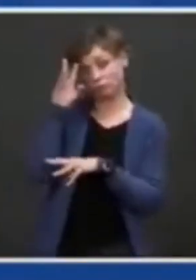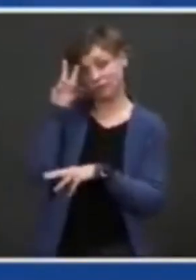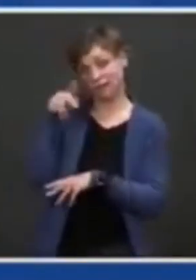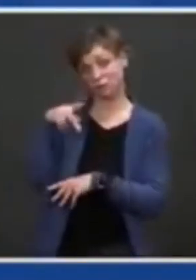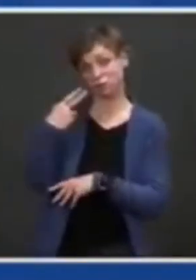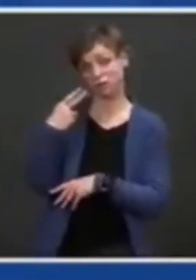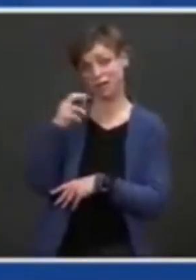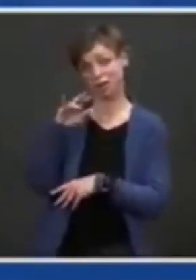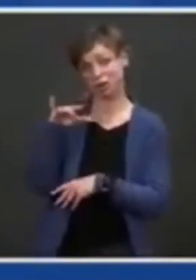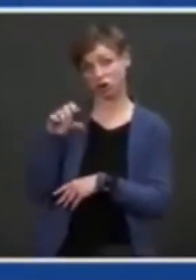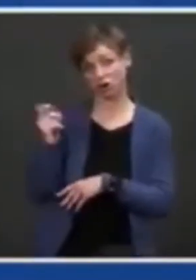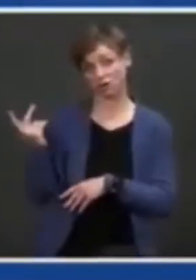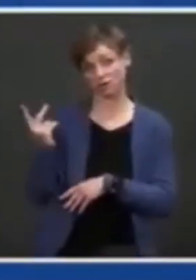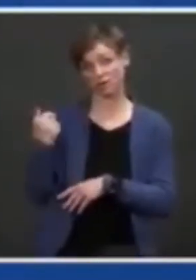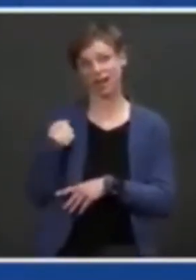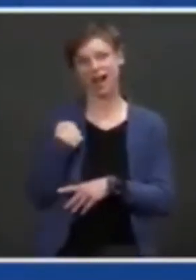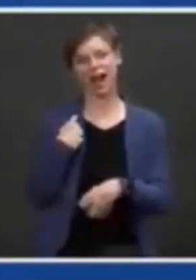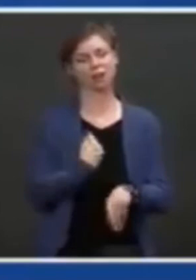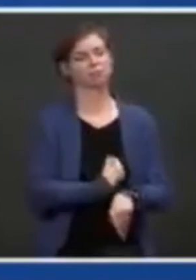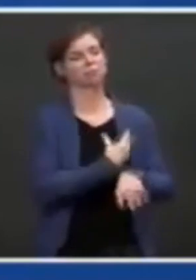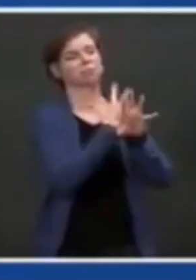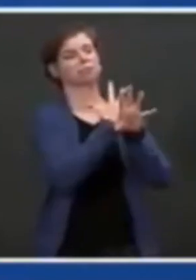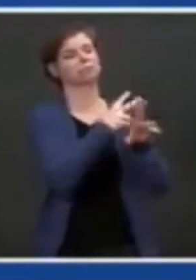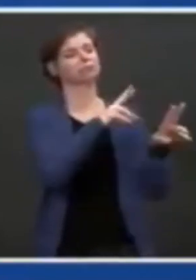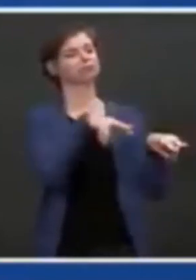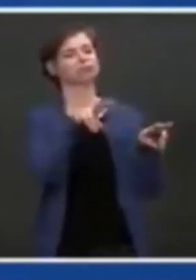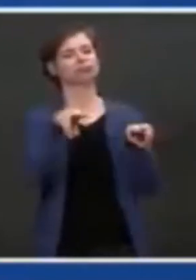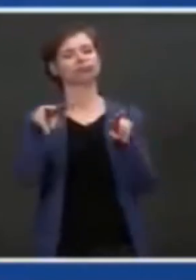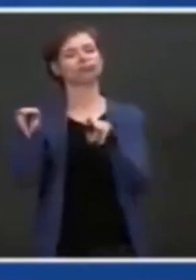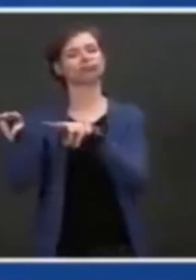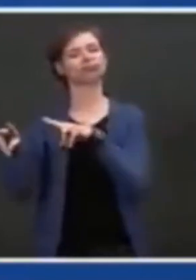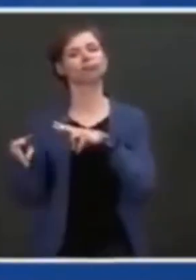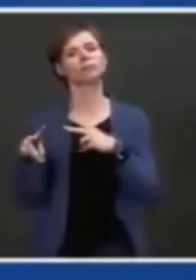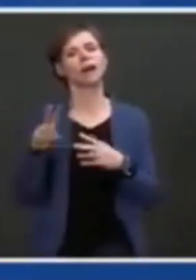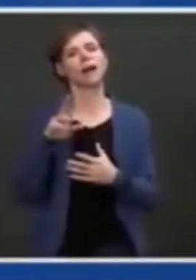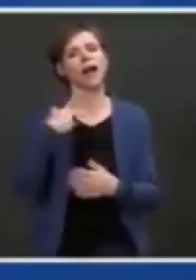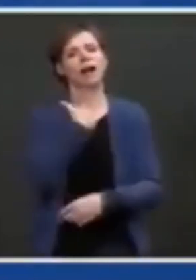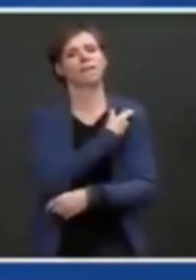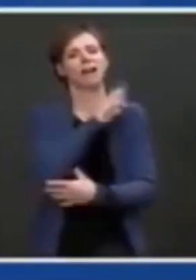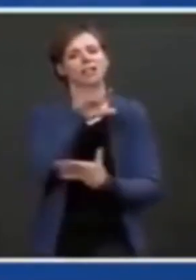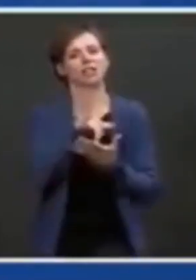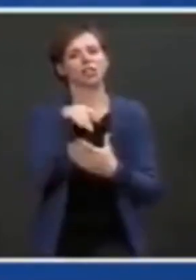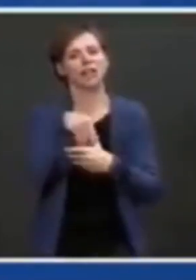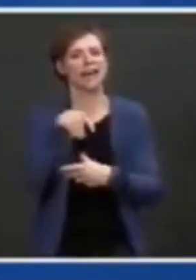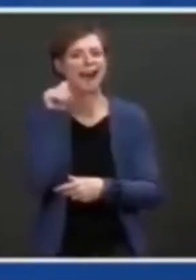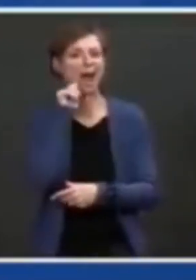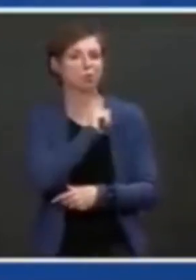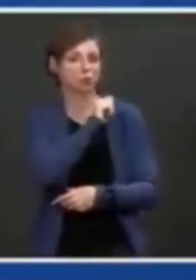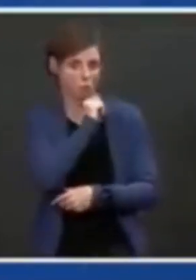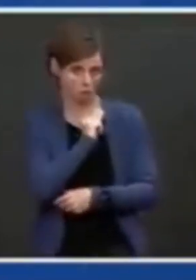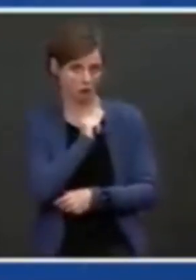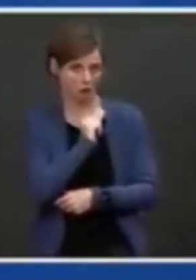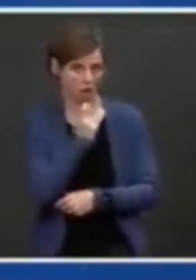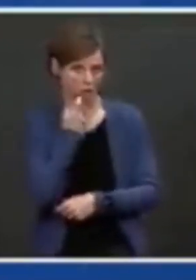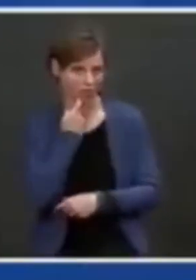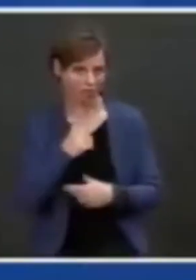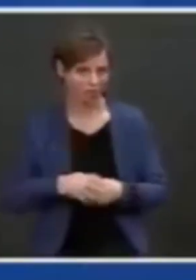tour of a vaccination center in Arizona not long ago. One of the nurses on that on that tour.